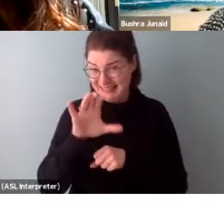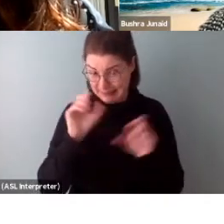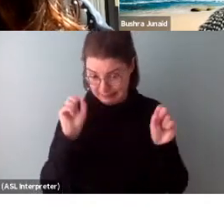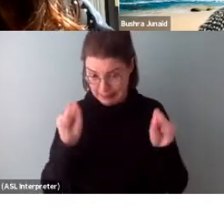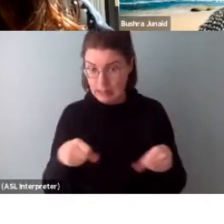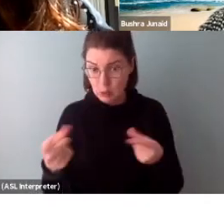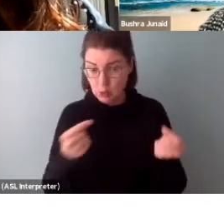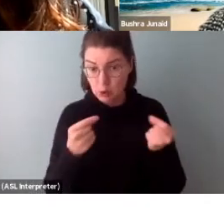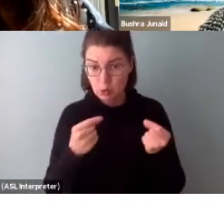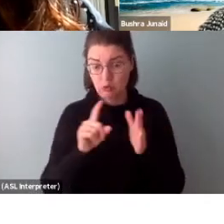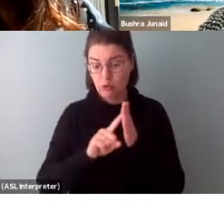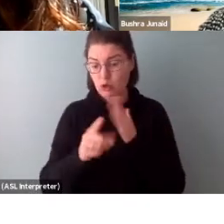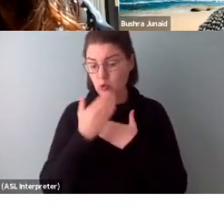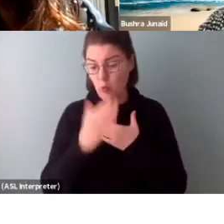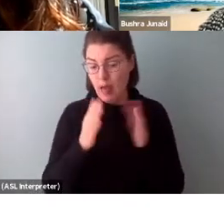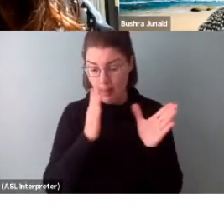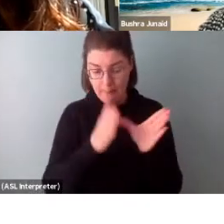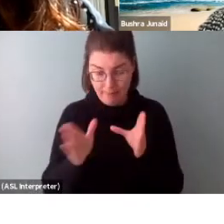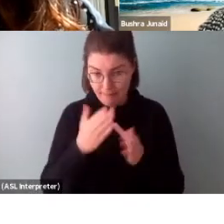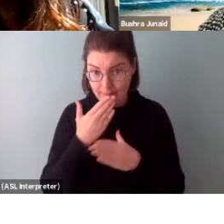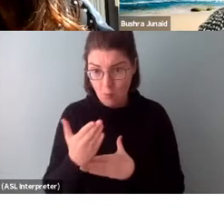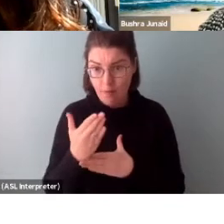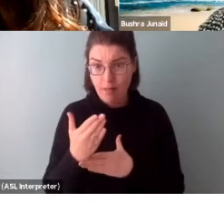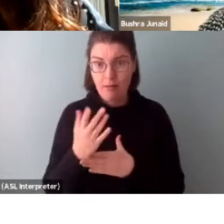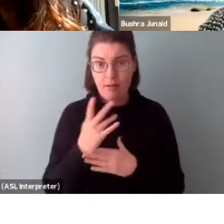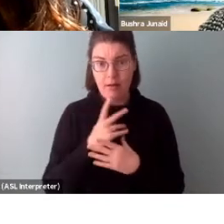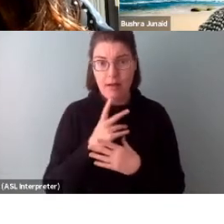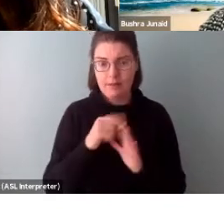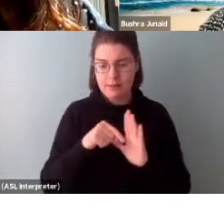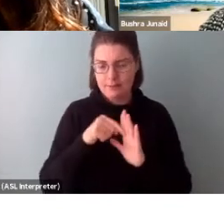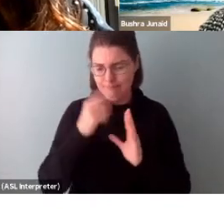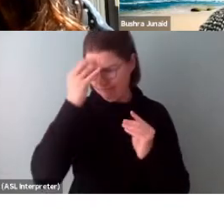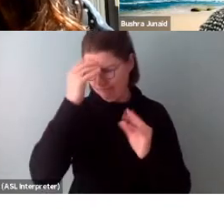well researched and planned, and is it thoughtful?